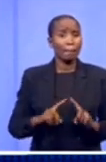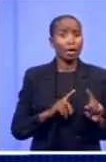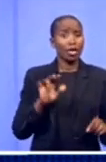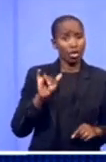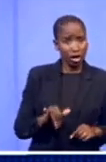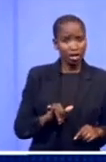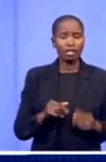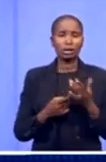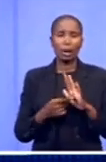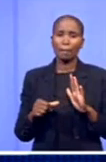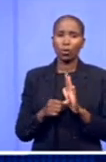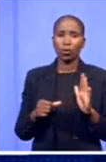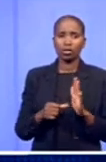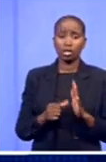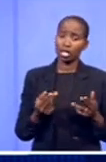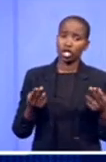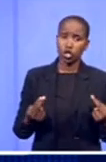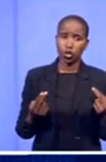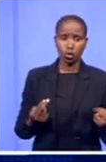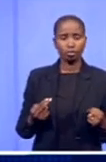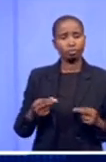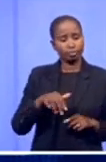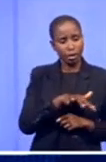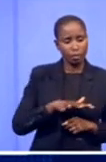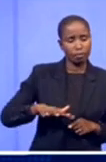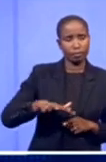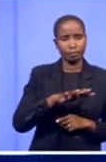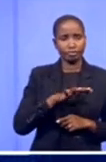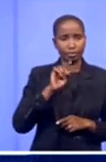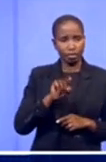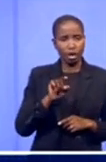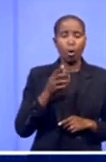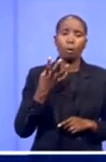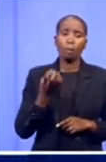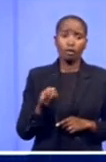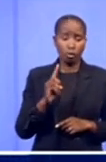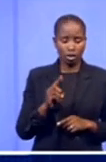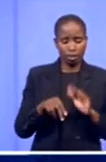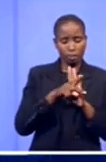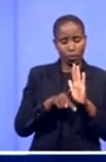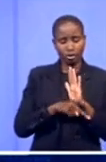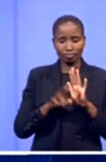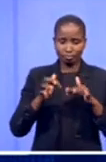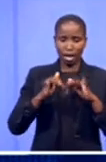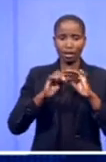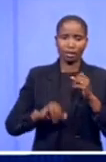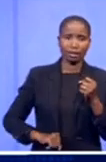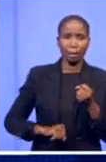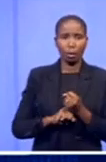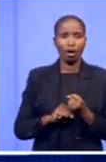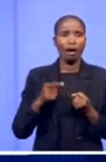where with supportive policy in broadband development, in, you know,